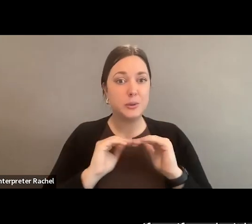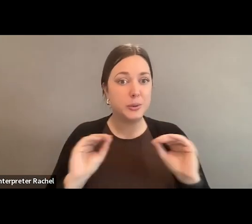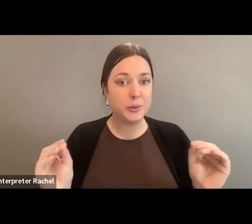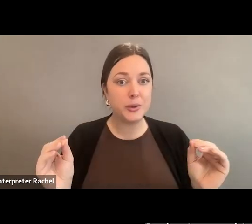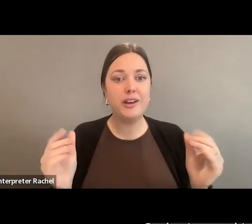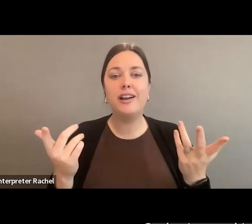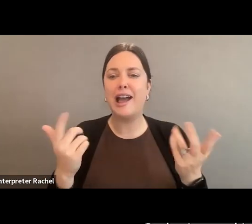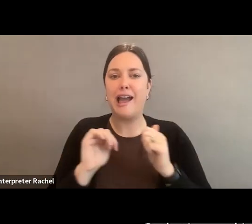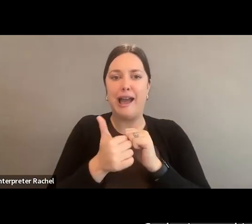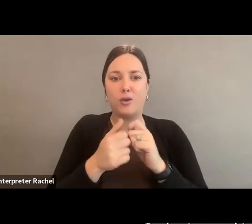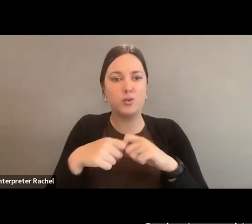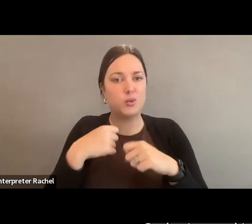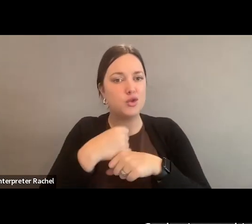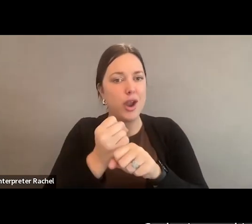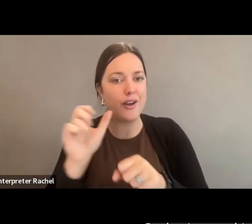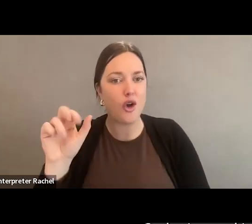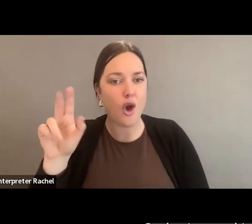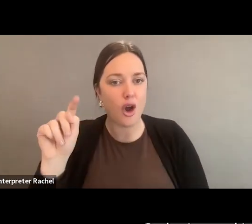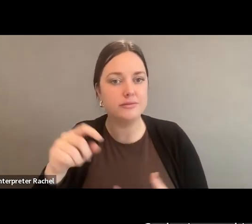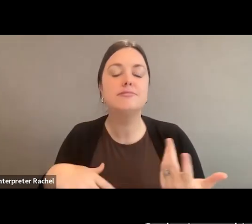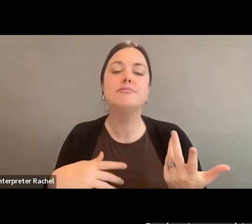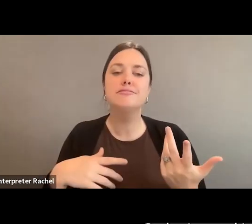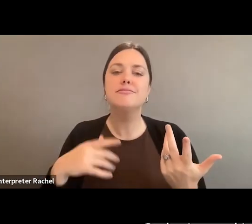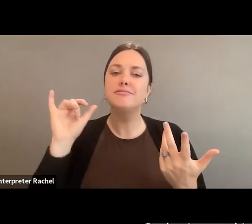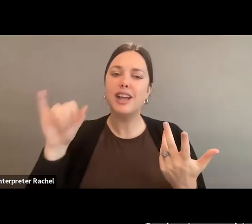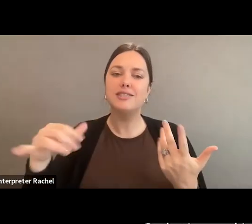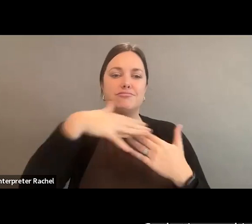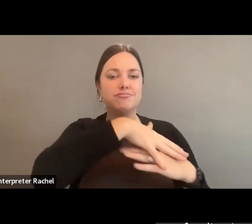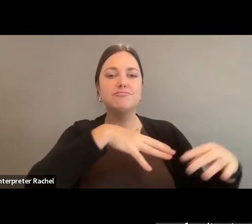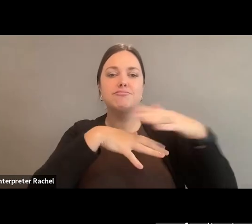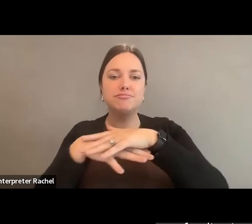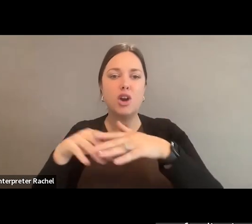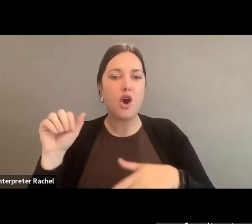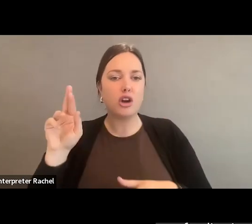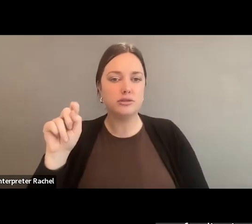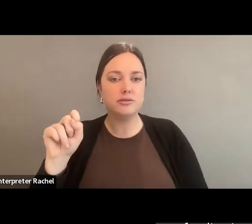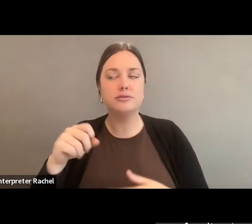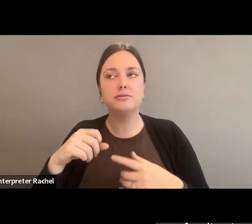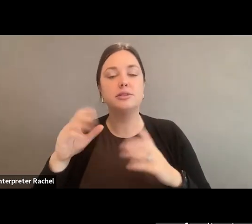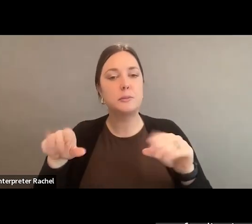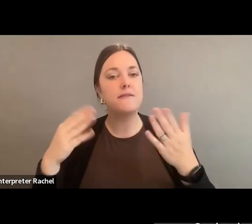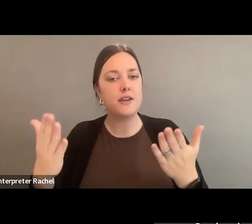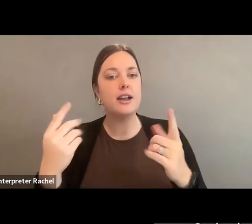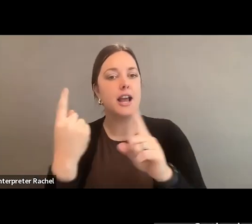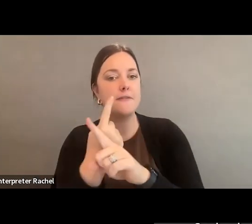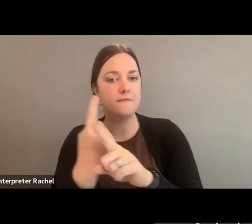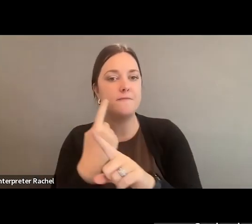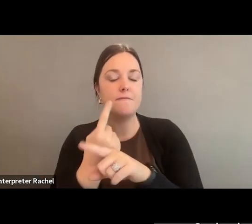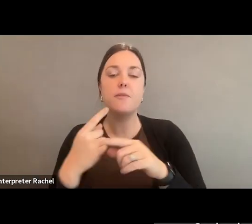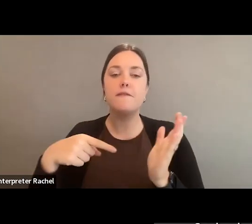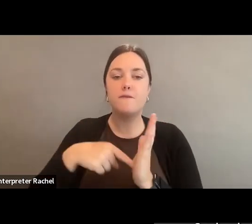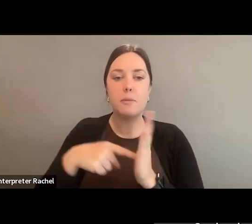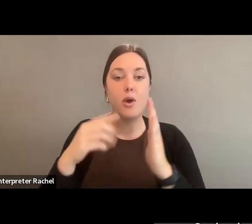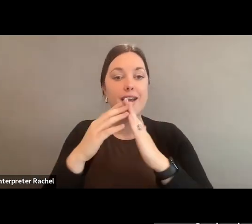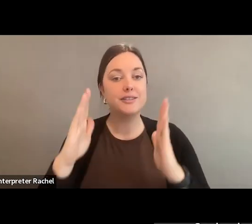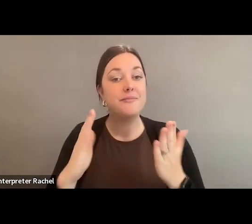making art. So that is something that intersects with the need for arts funding is making sure that we have affordable housing. So thank you again, everyone,